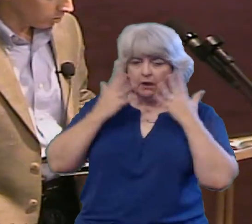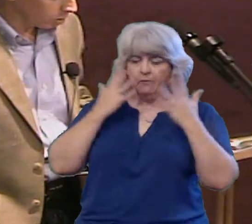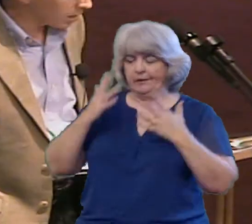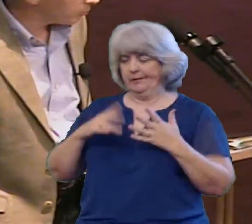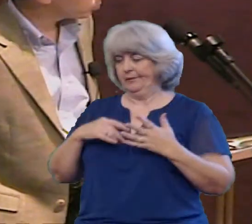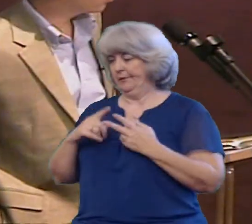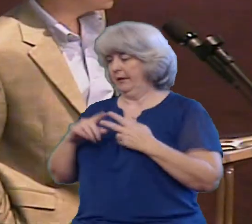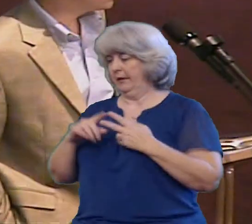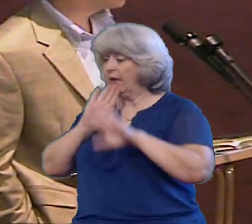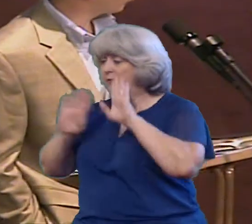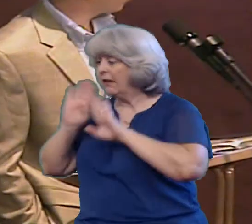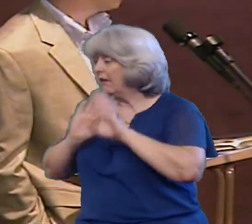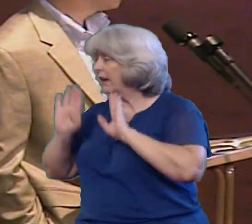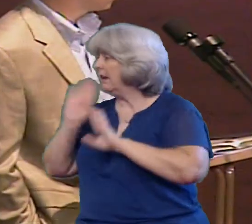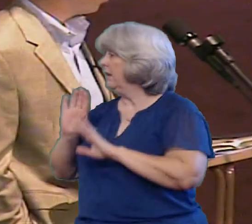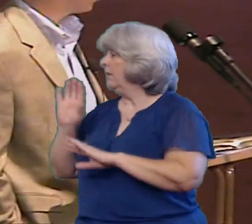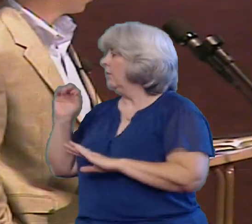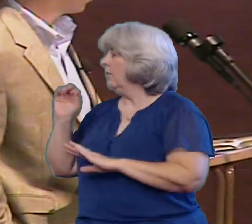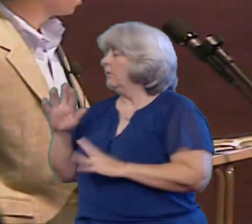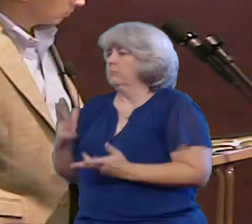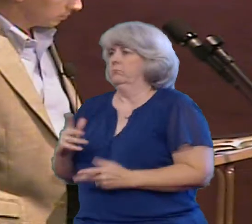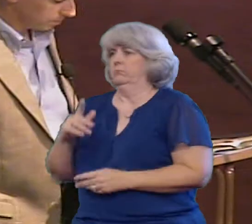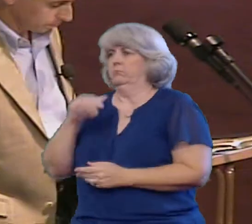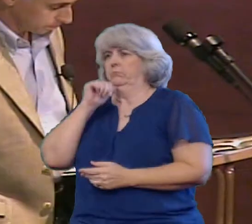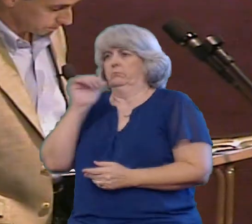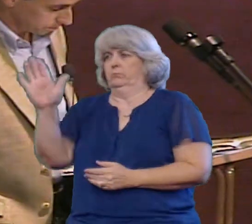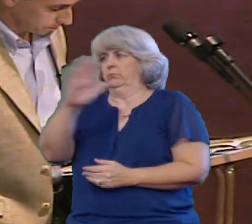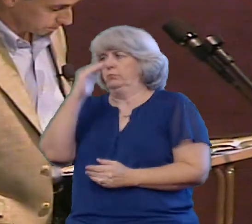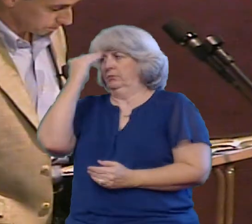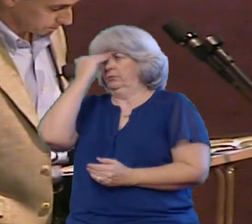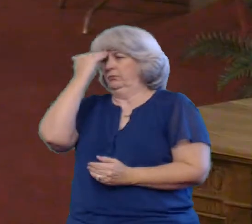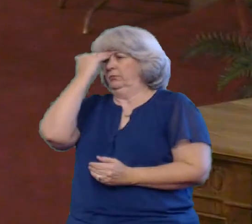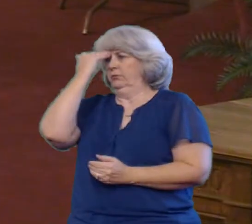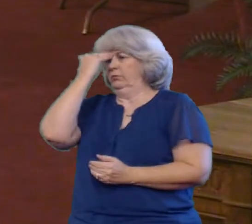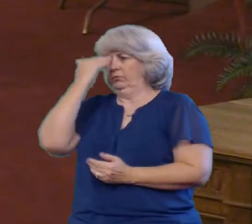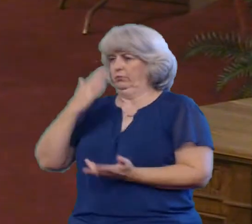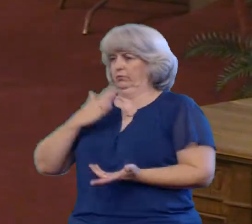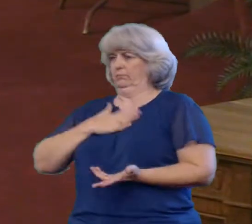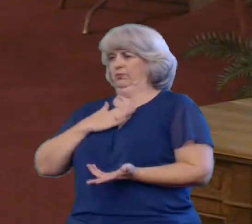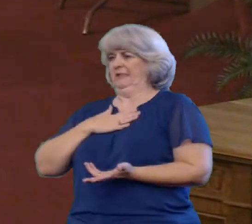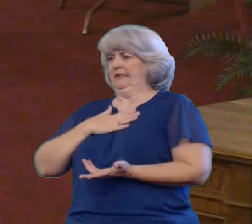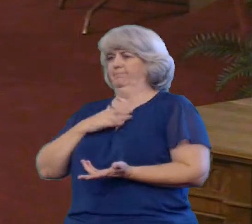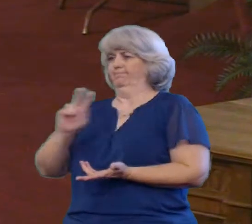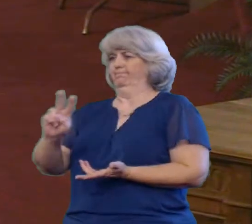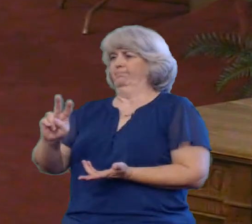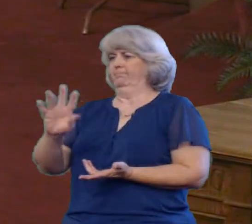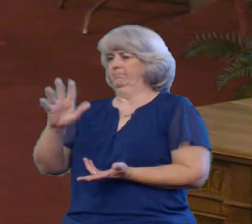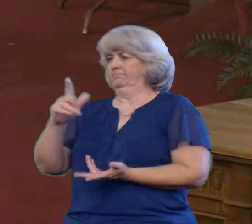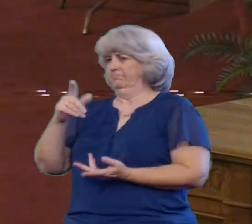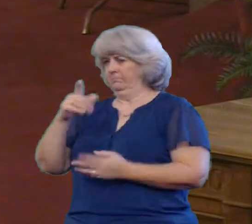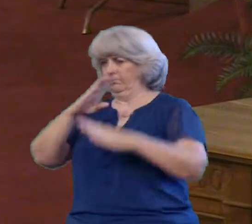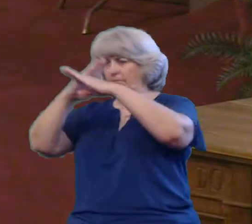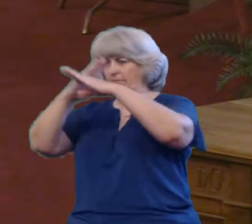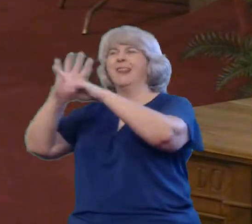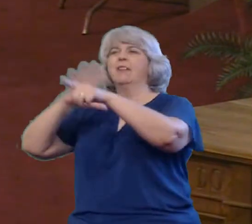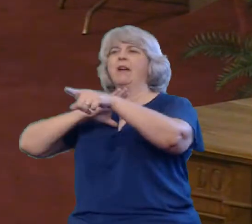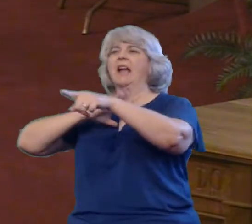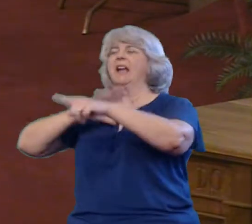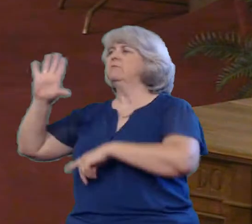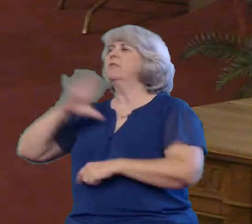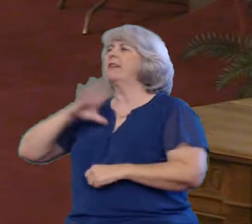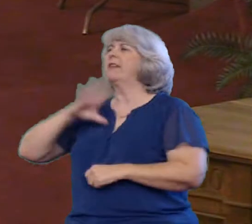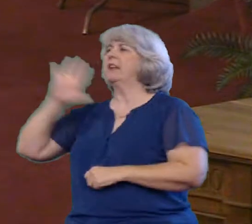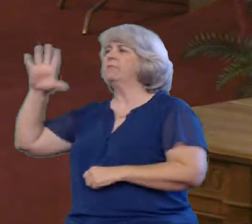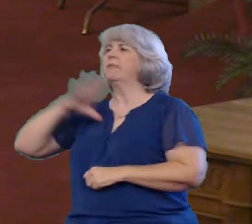Or maybe it's because we just don't want others to know what's wrong We hide and shut out loved ones hoping that everything will just work